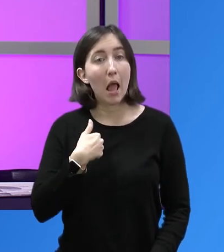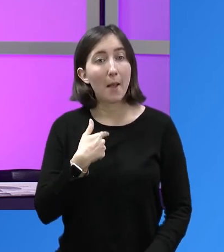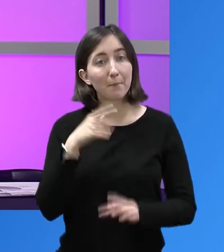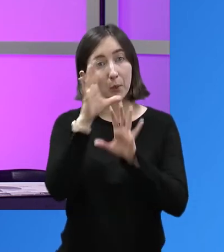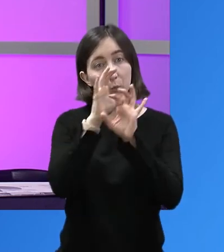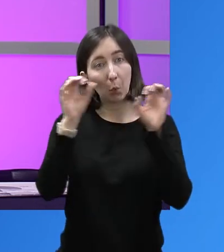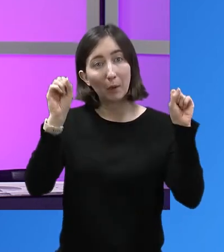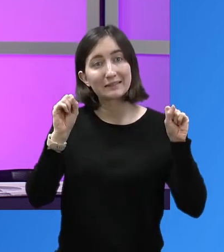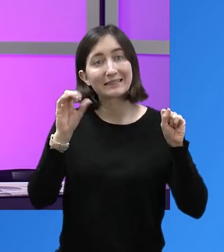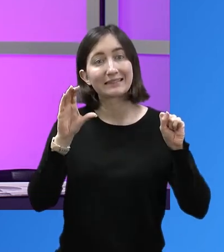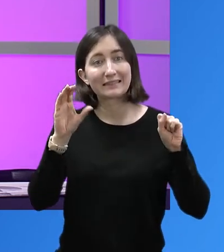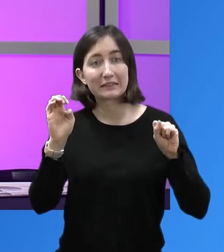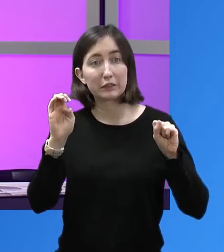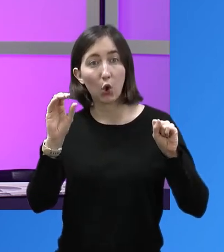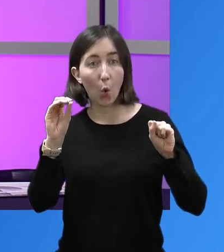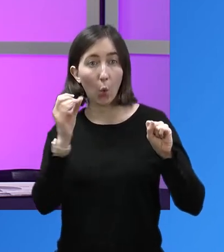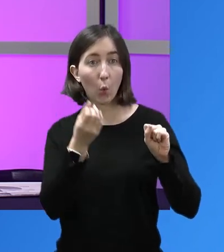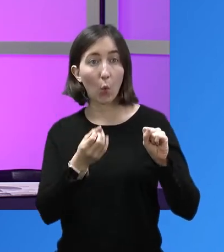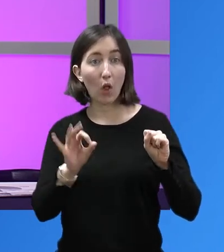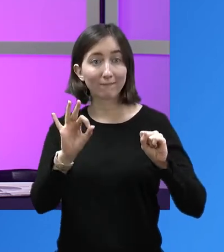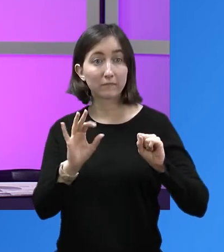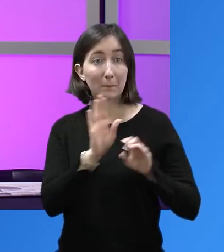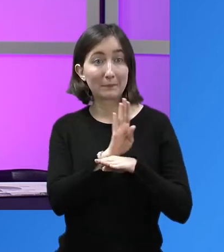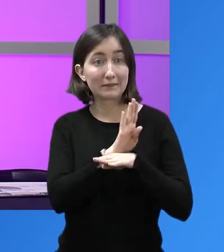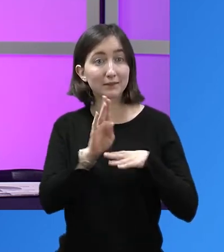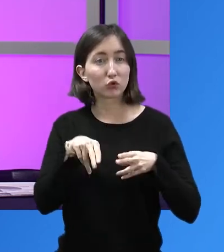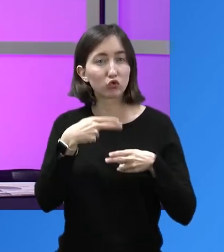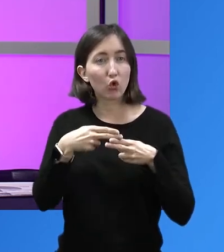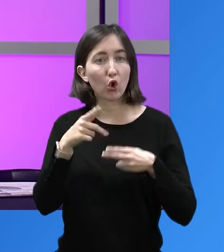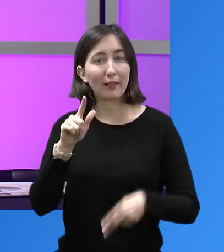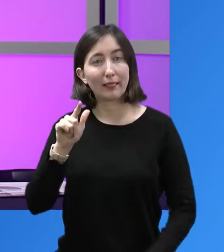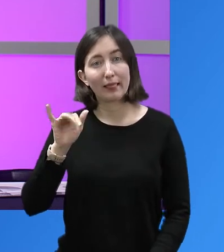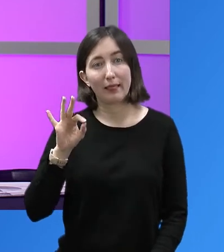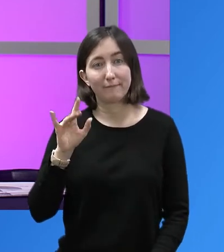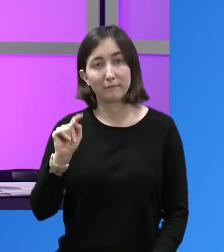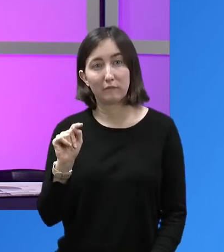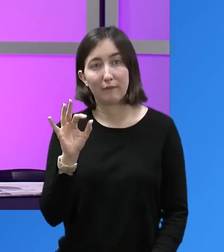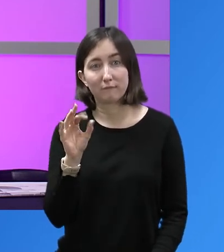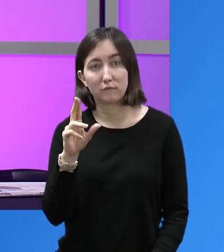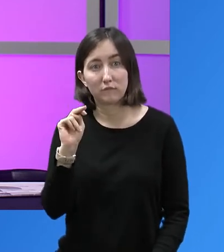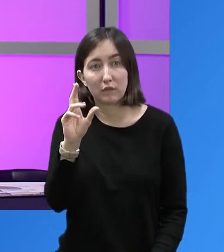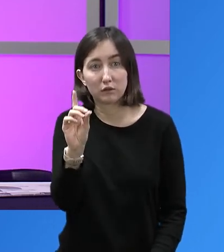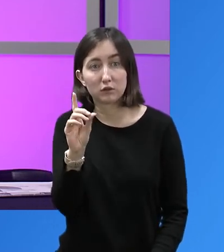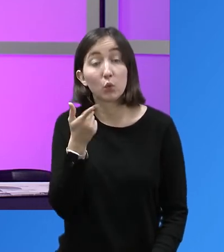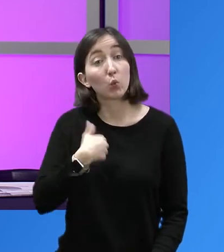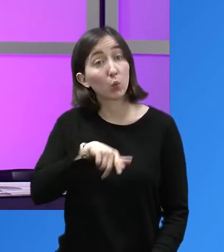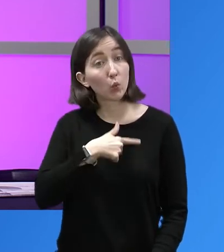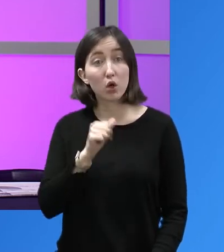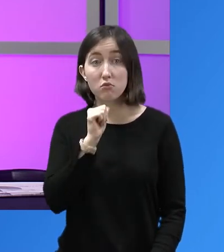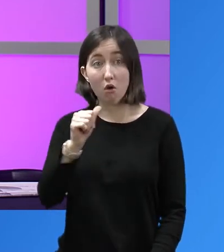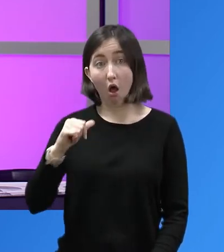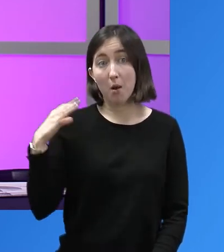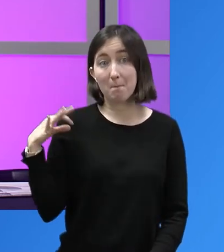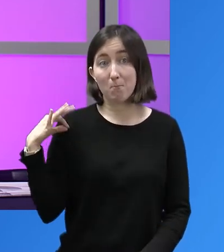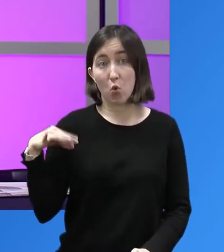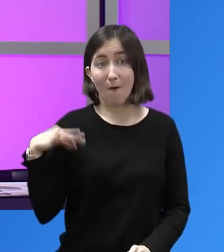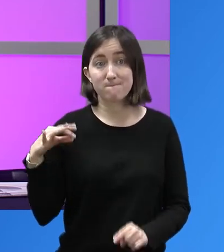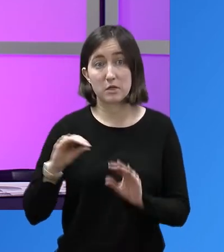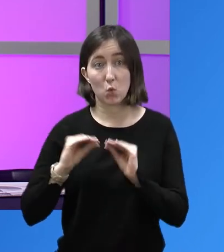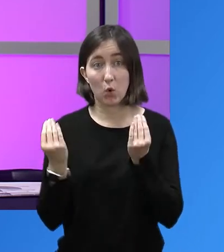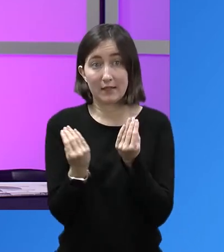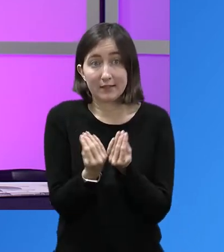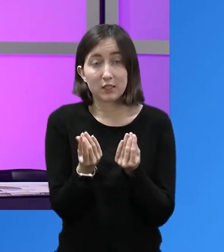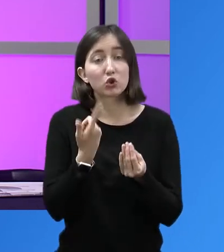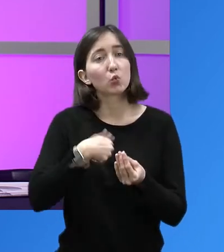of LIFT Fund. LIFT Fund is a not-for-profit organization that lends money to small businesses that can't get loans from banks.